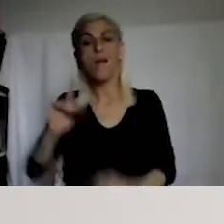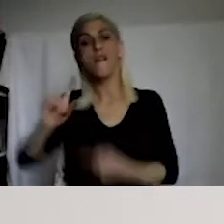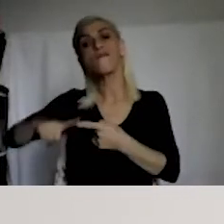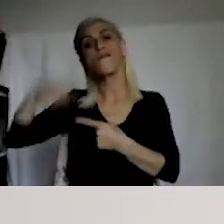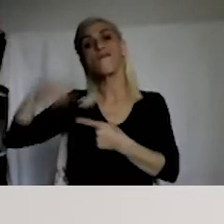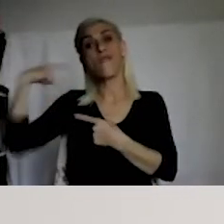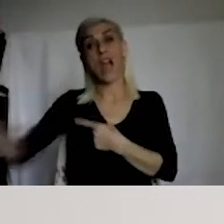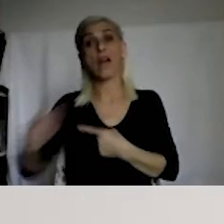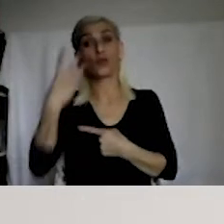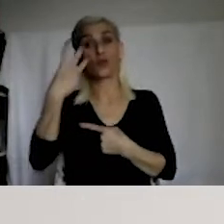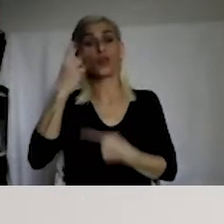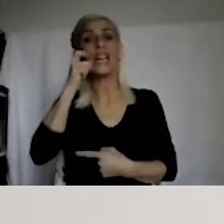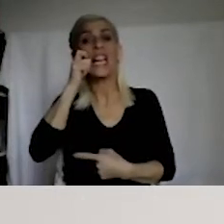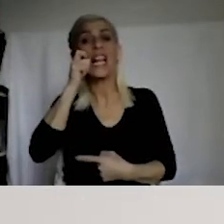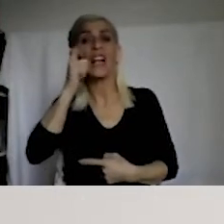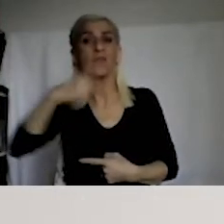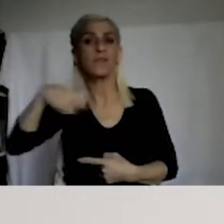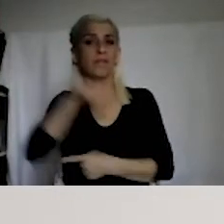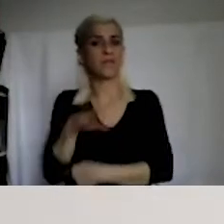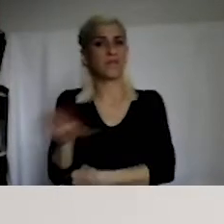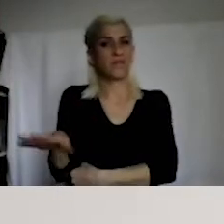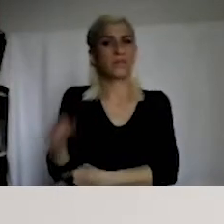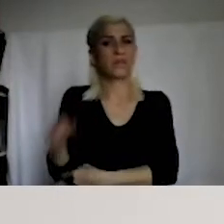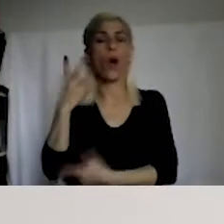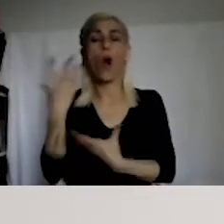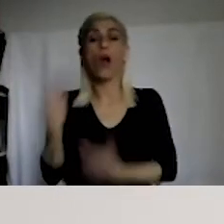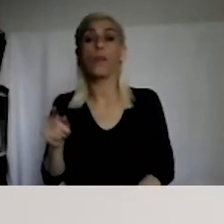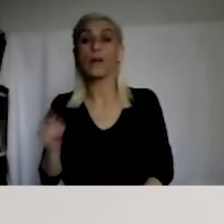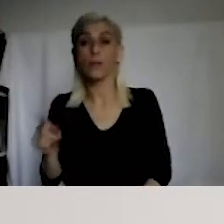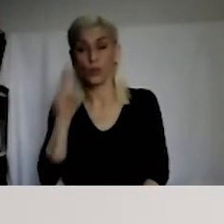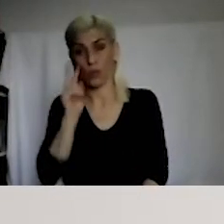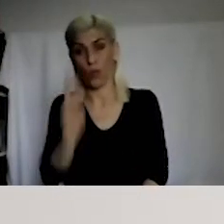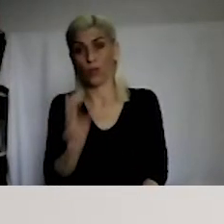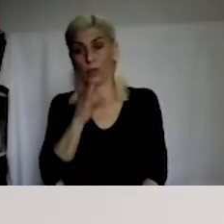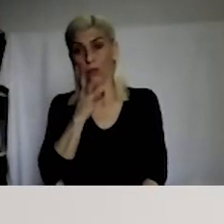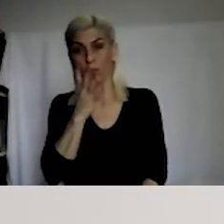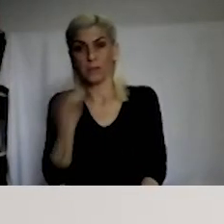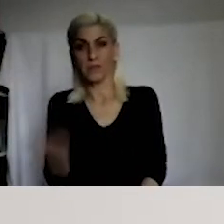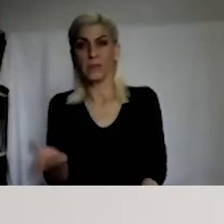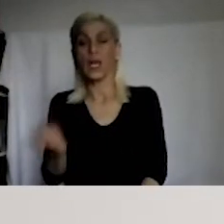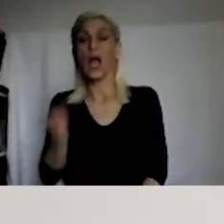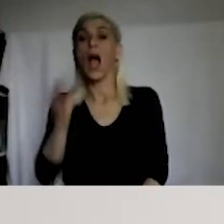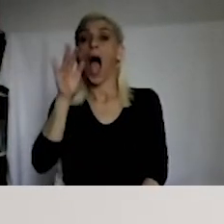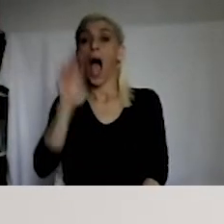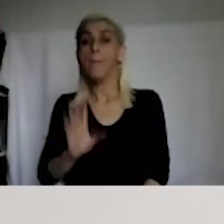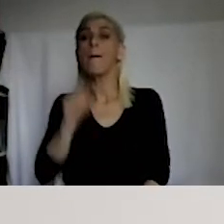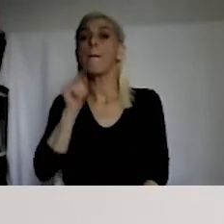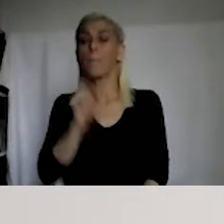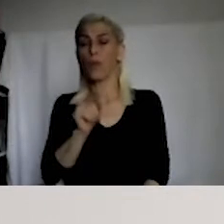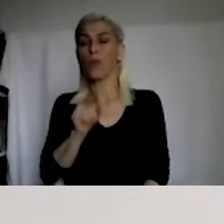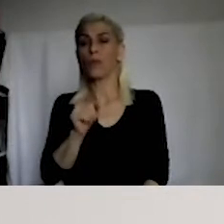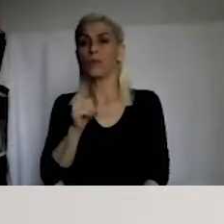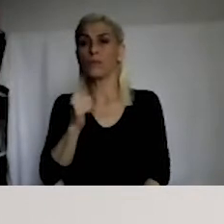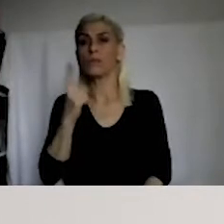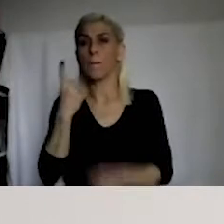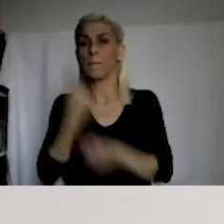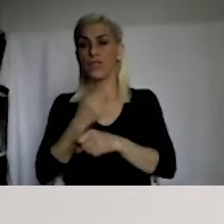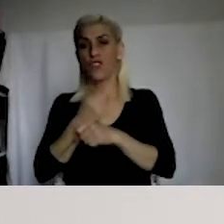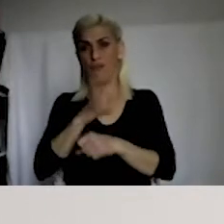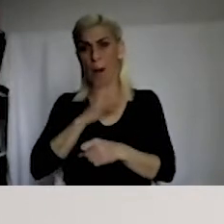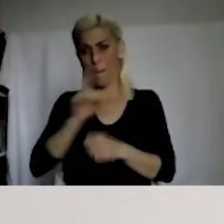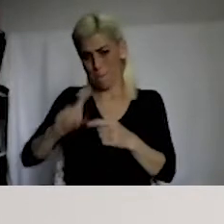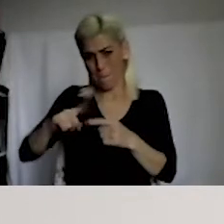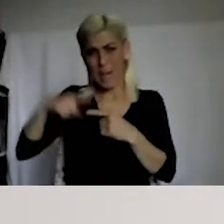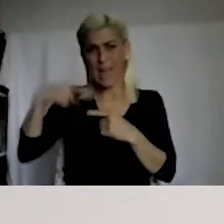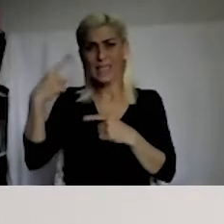based on religion, sex, and other categories. But there is a criterion here. I want to draw your attention